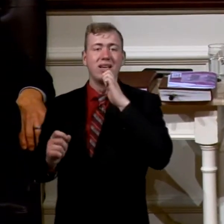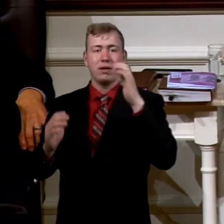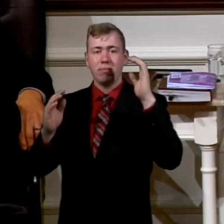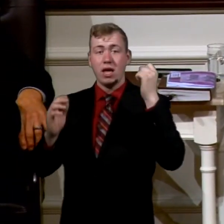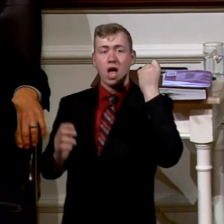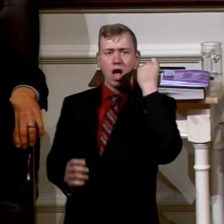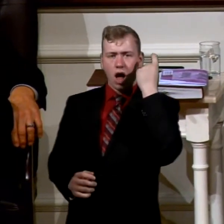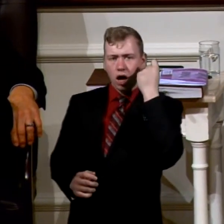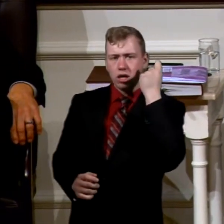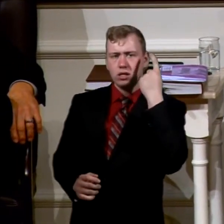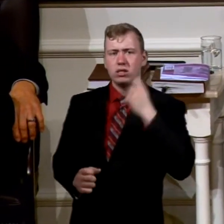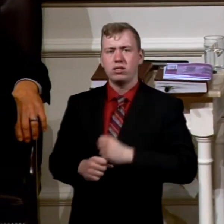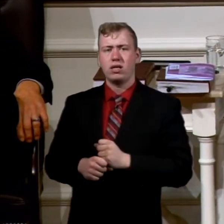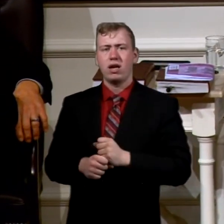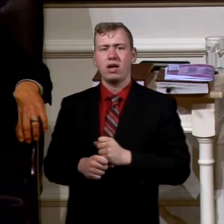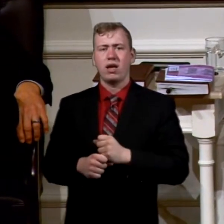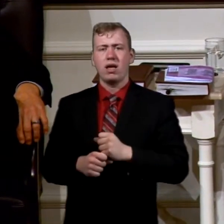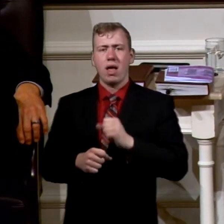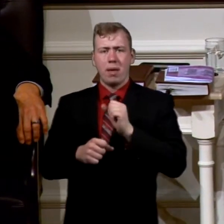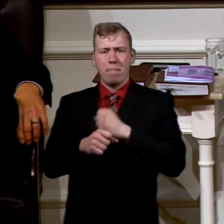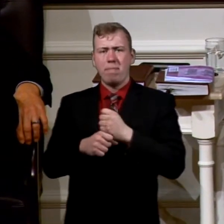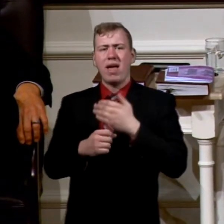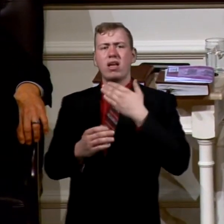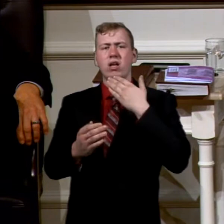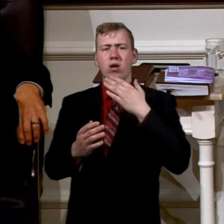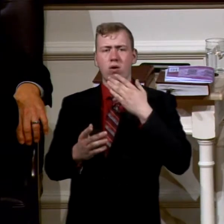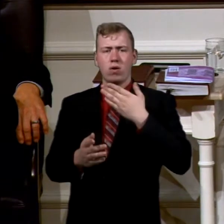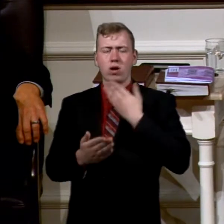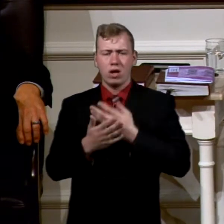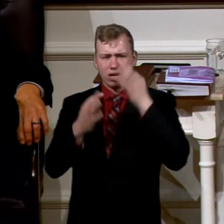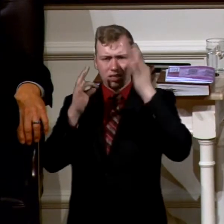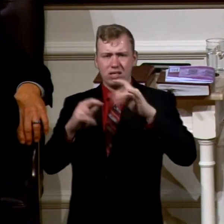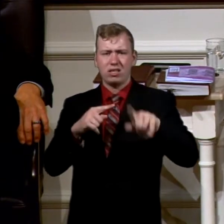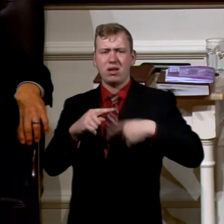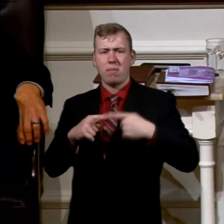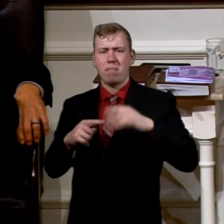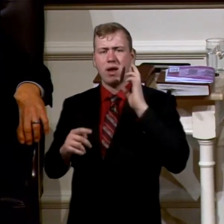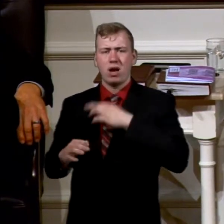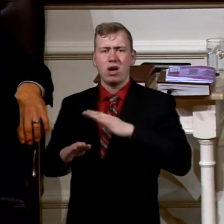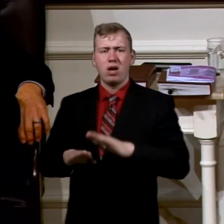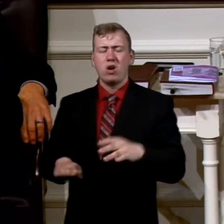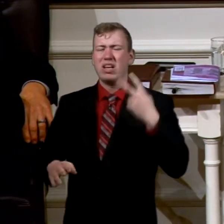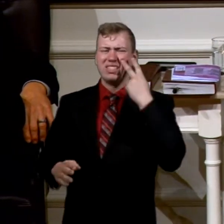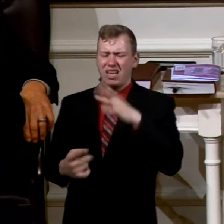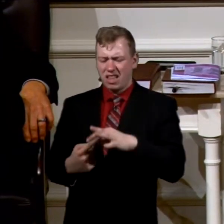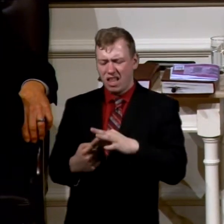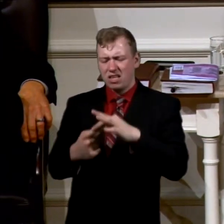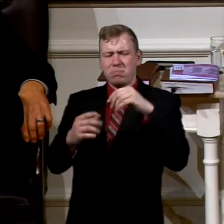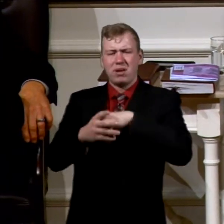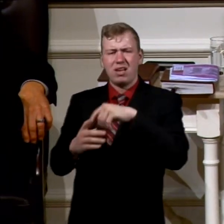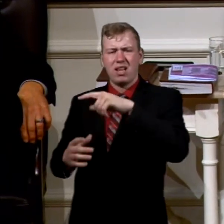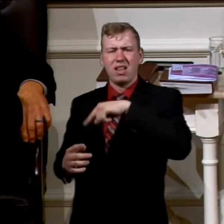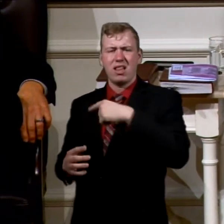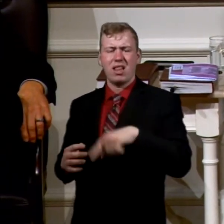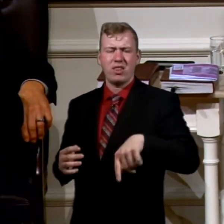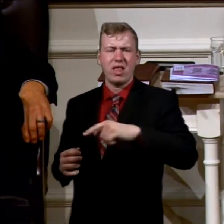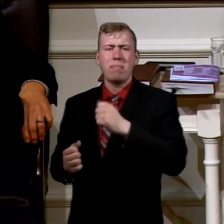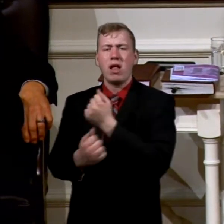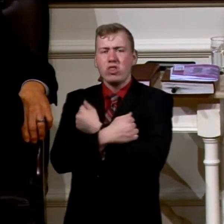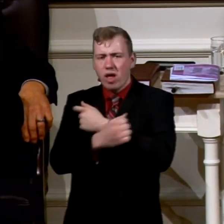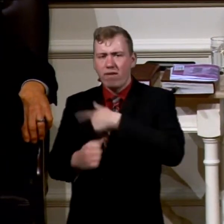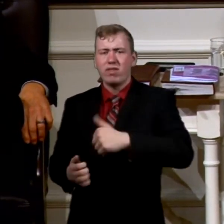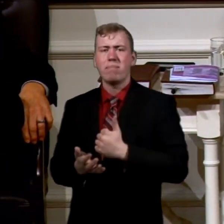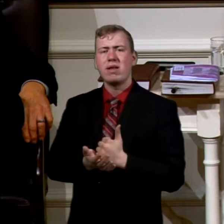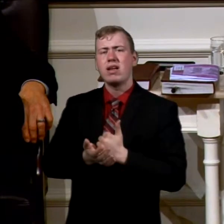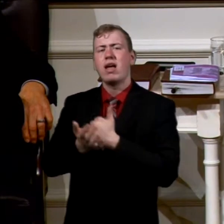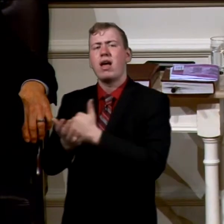and make discretionary decisions about our children. We just see the specialness in them and love them and help them and